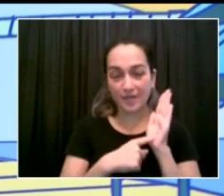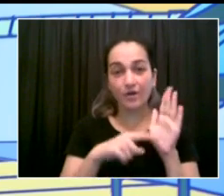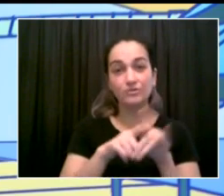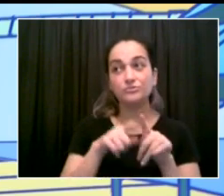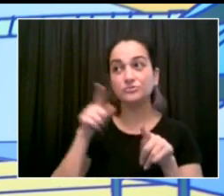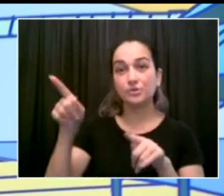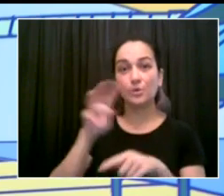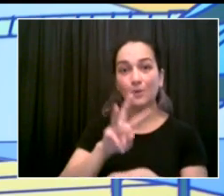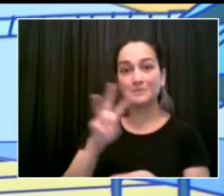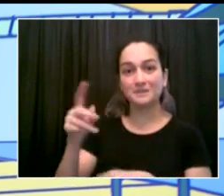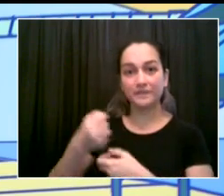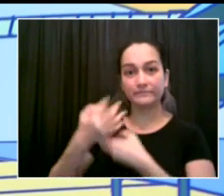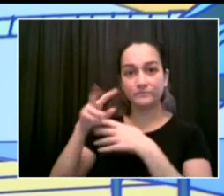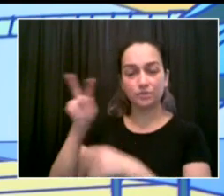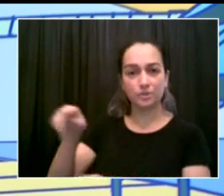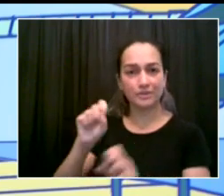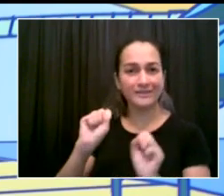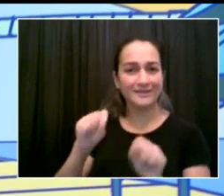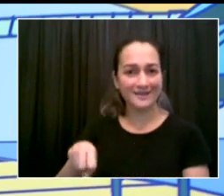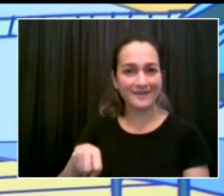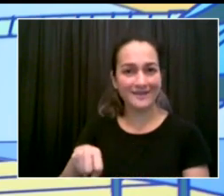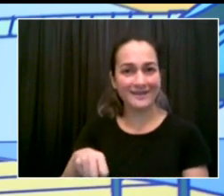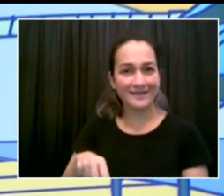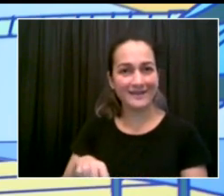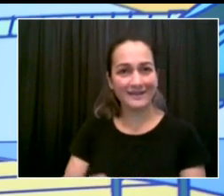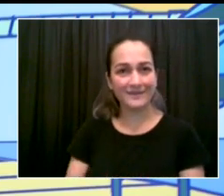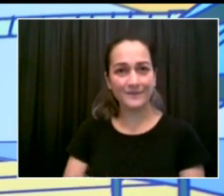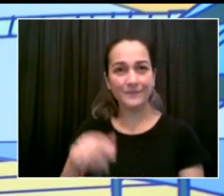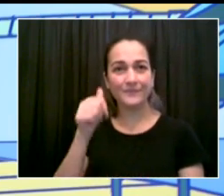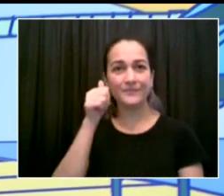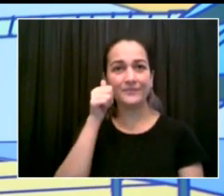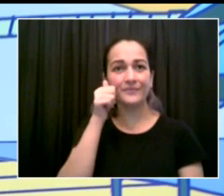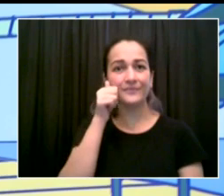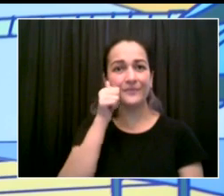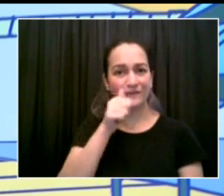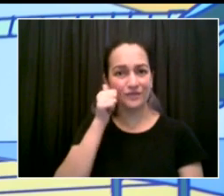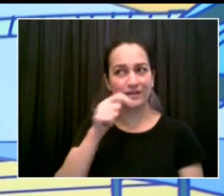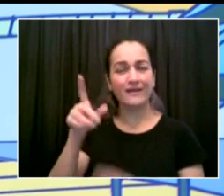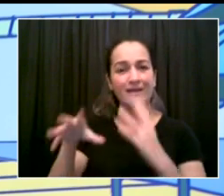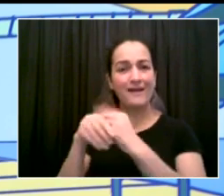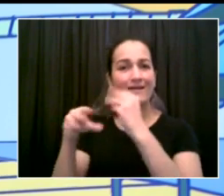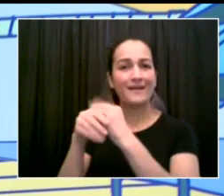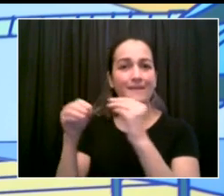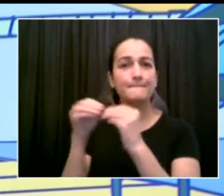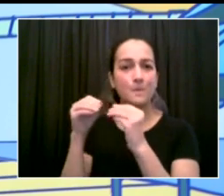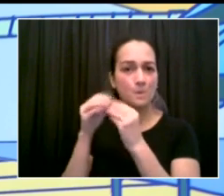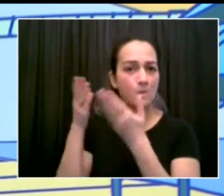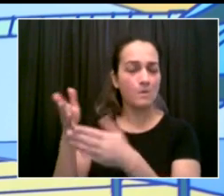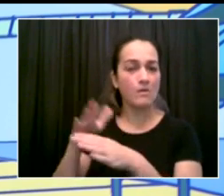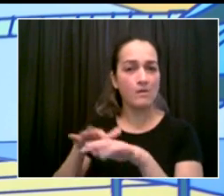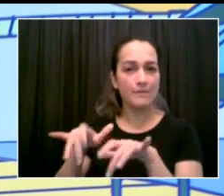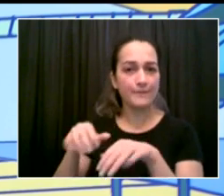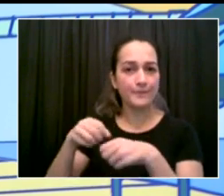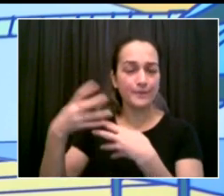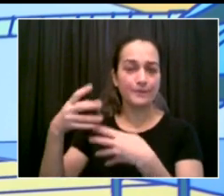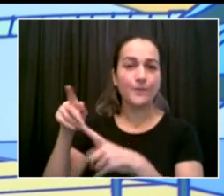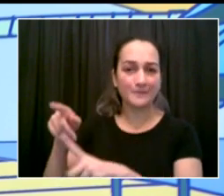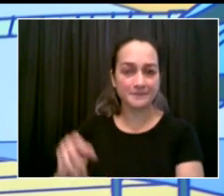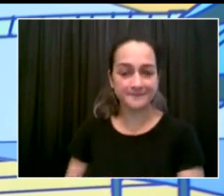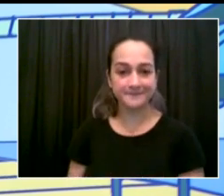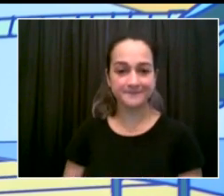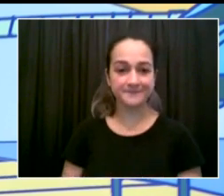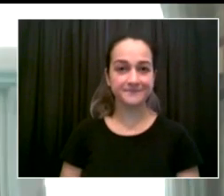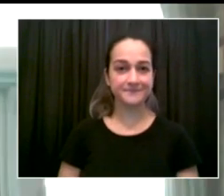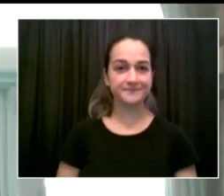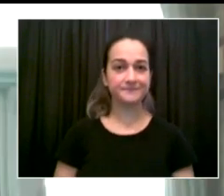I think we'll have some additional points on this in just the next few days. But, Chancellor, why don't you summarize where we are now? Sure, and